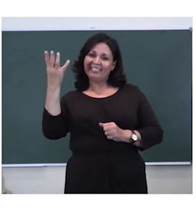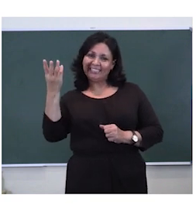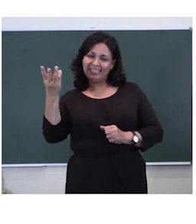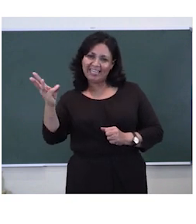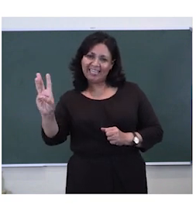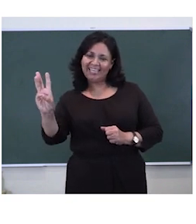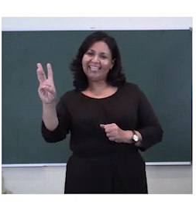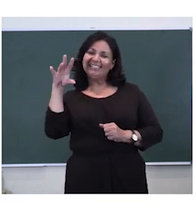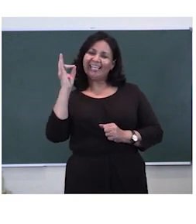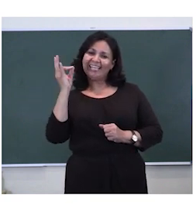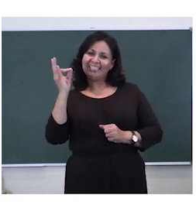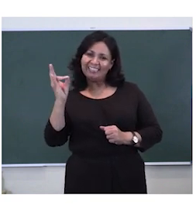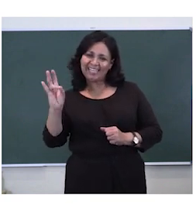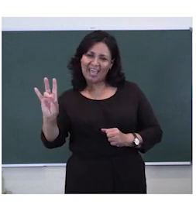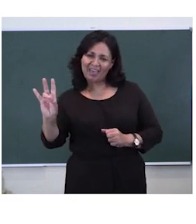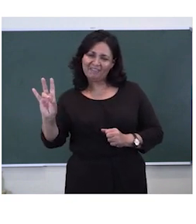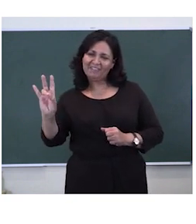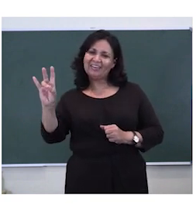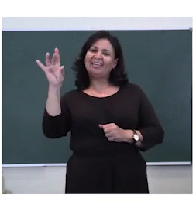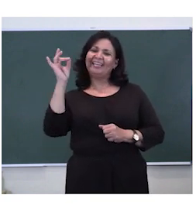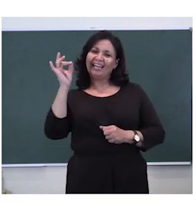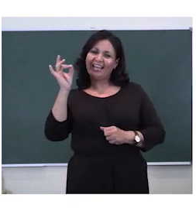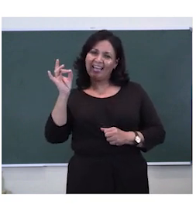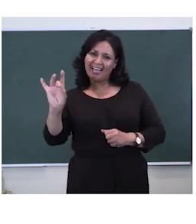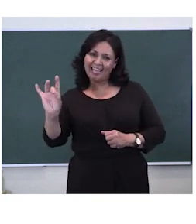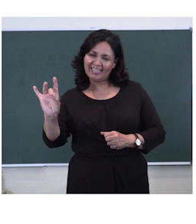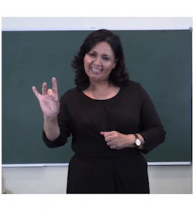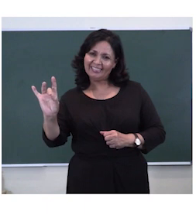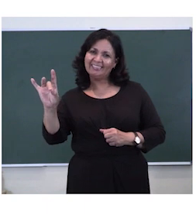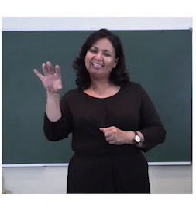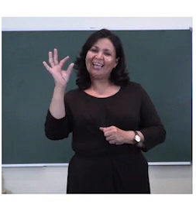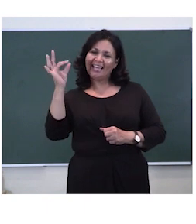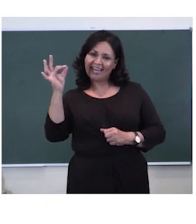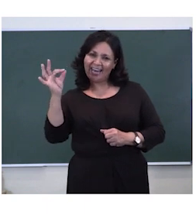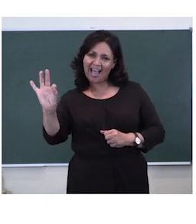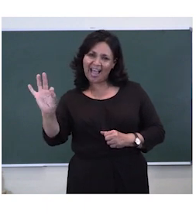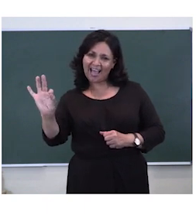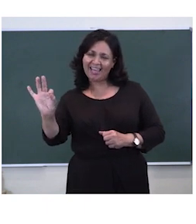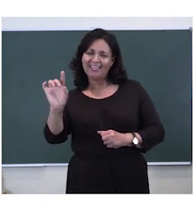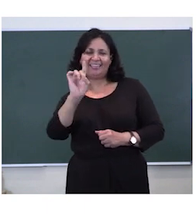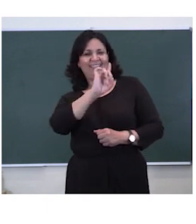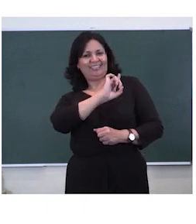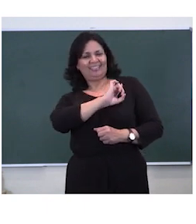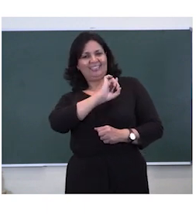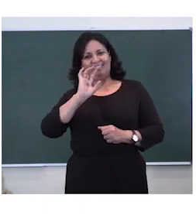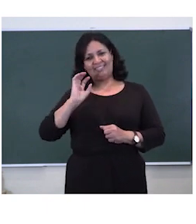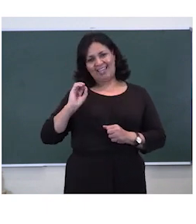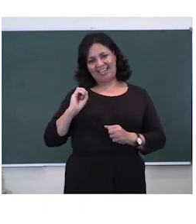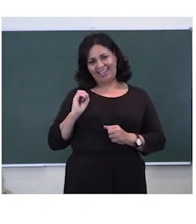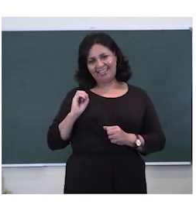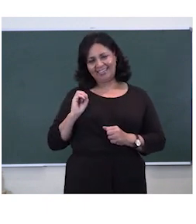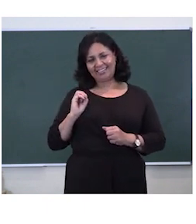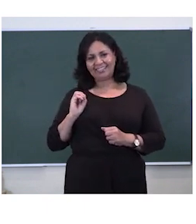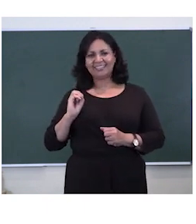Six. Seven. Eight. Nine. Ten. Ten.